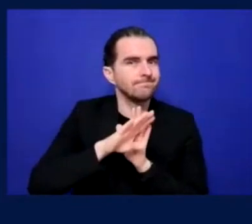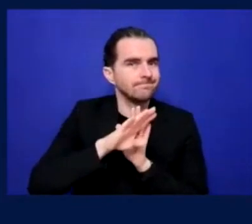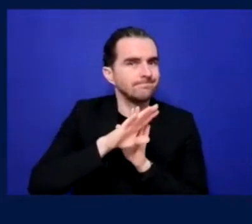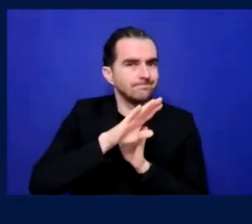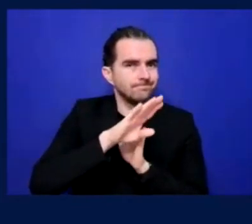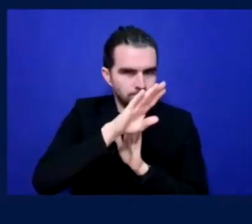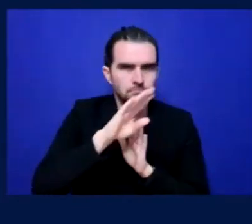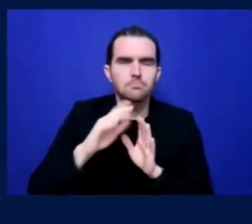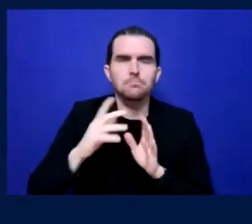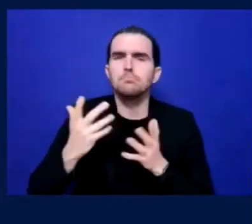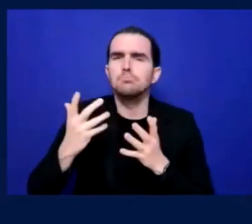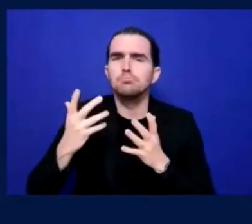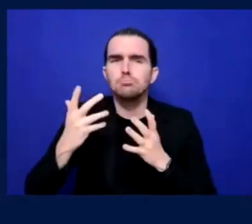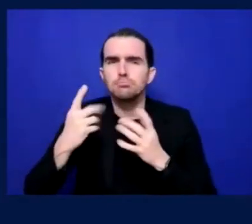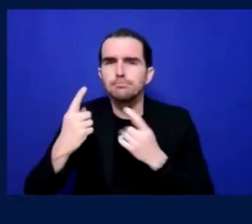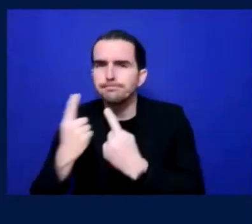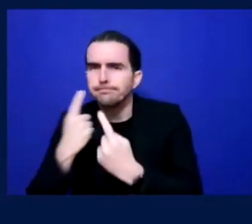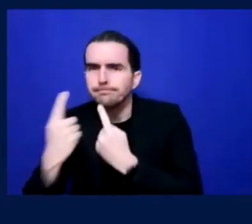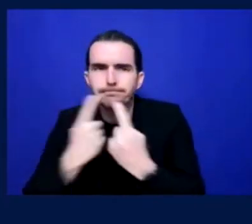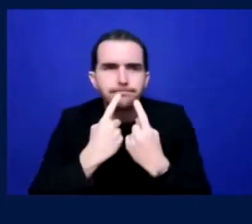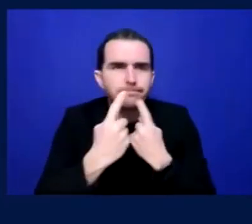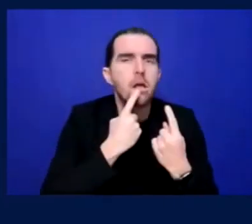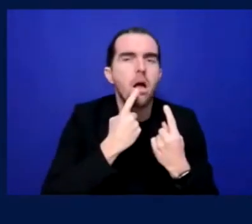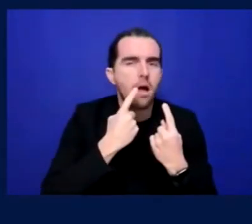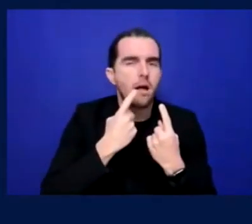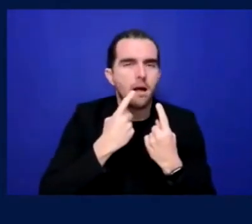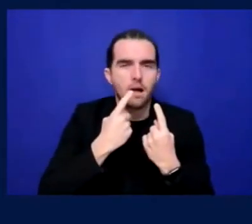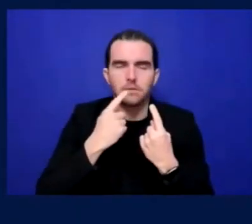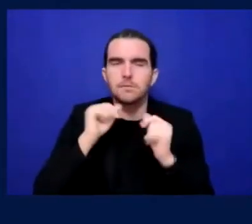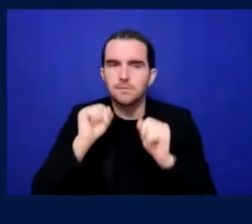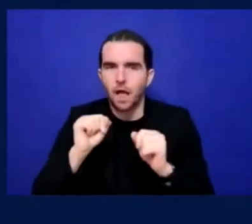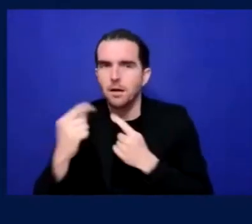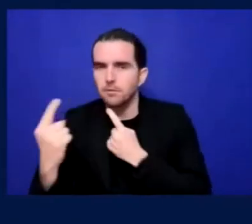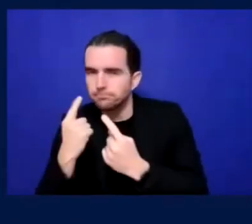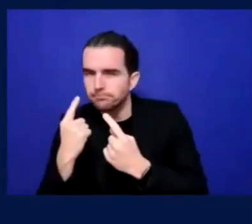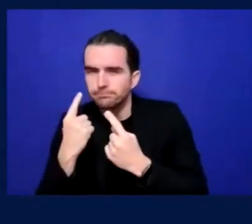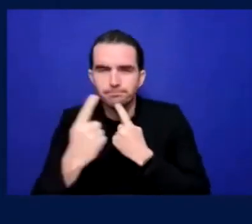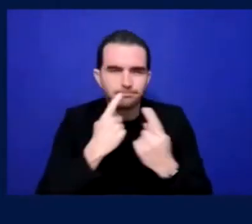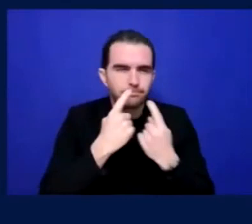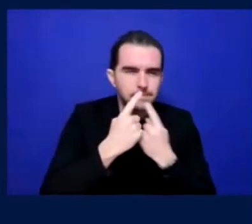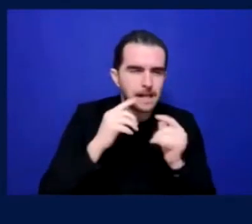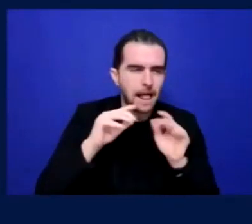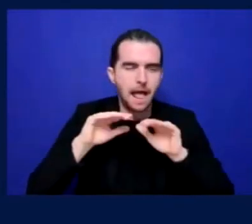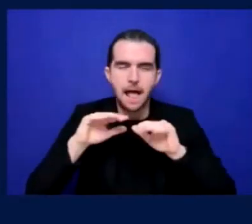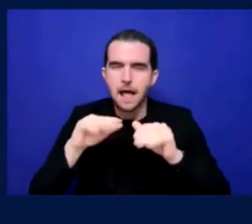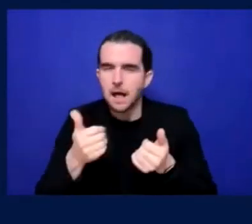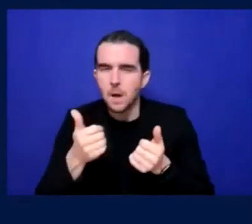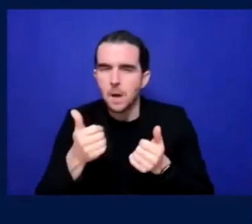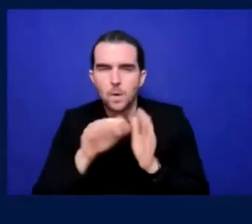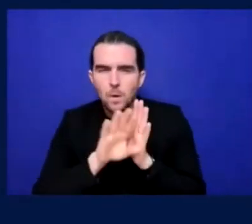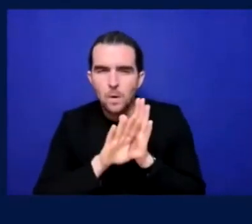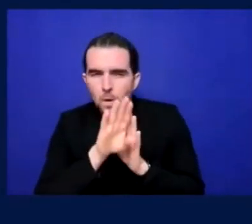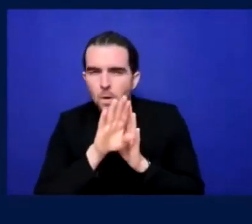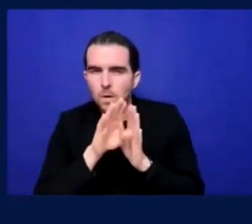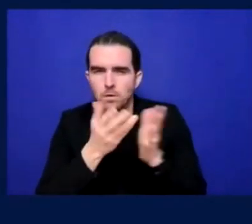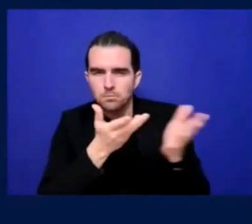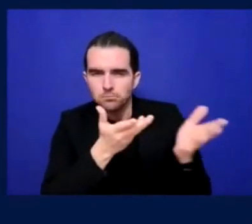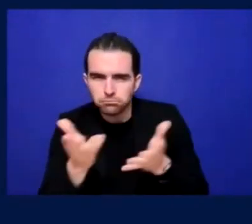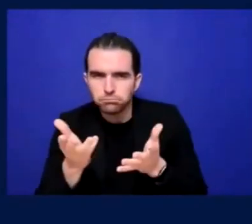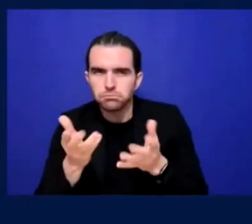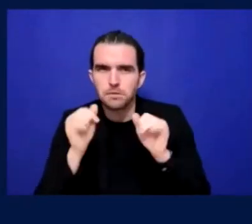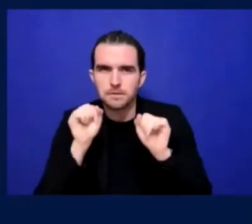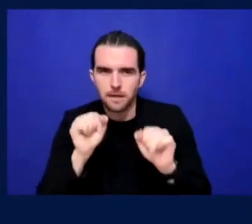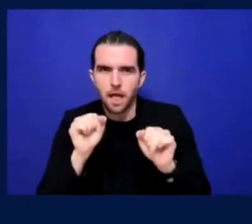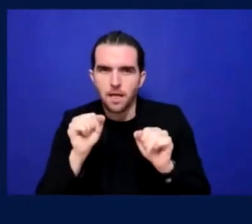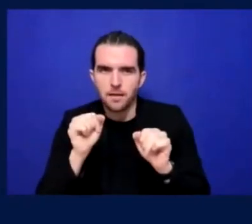appreciate this work and, uh, that's getting much easier to travel. So once again, yeah, thanks for coming. I hope that it will